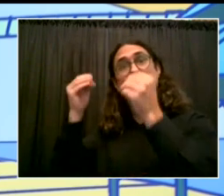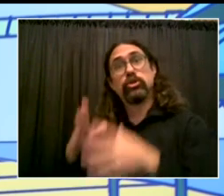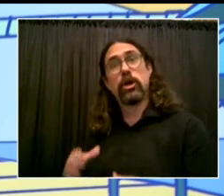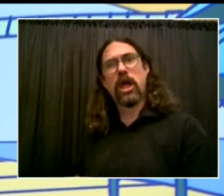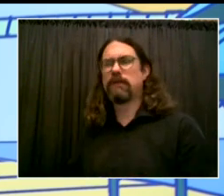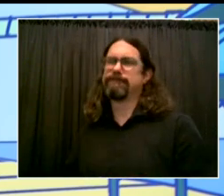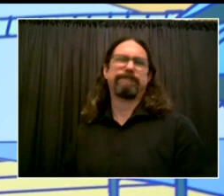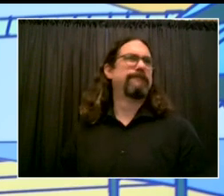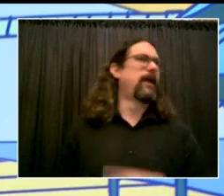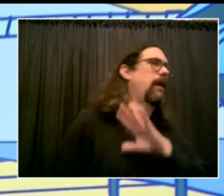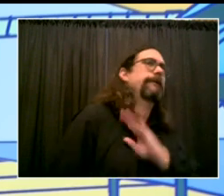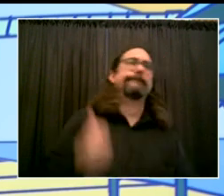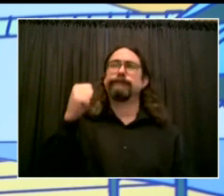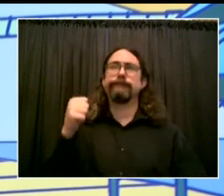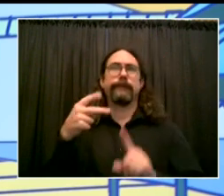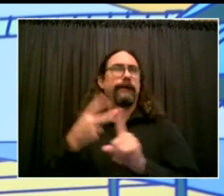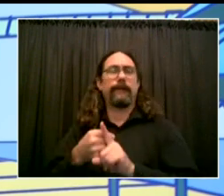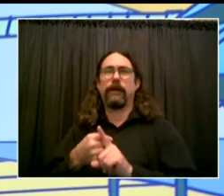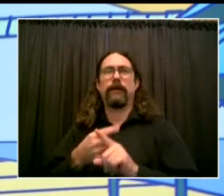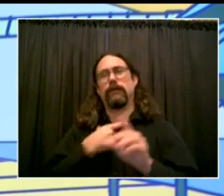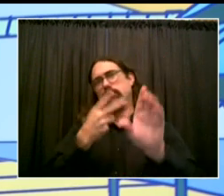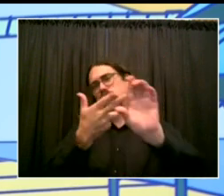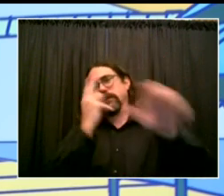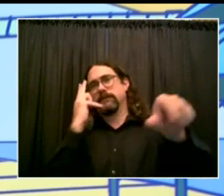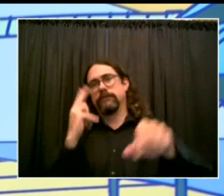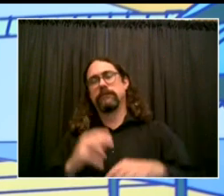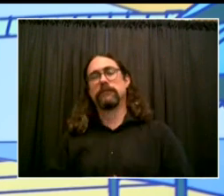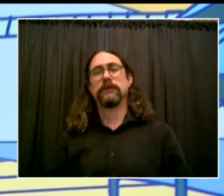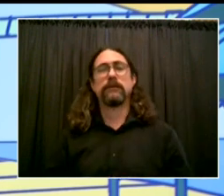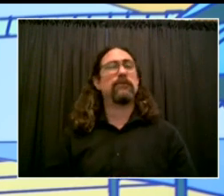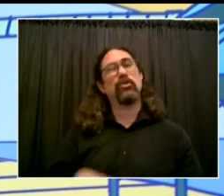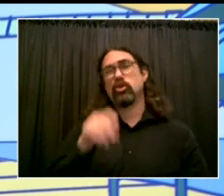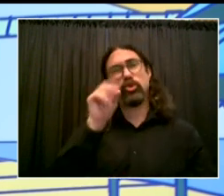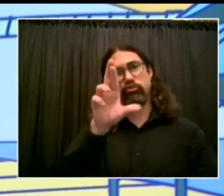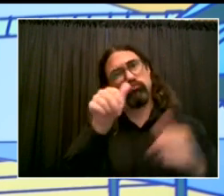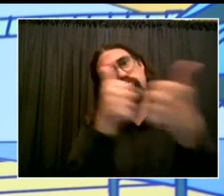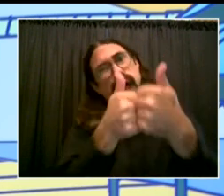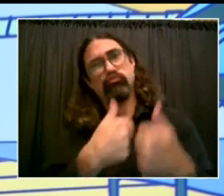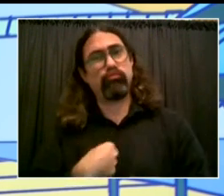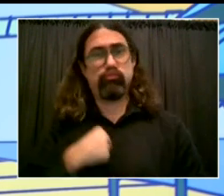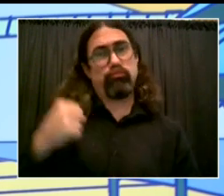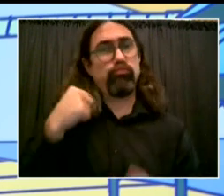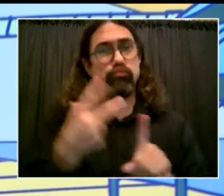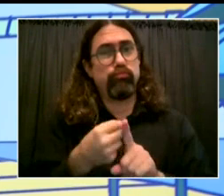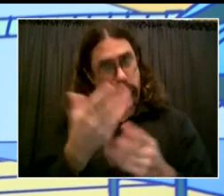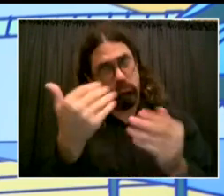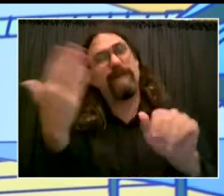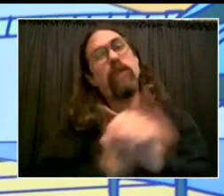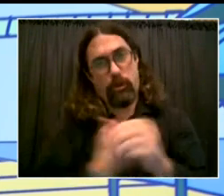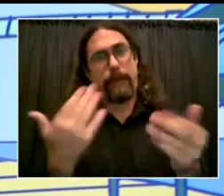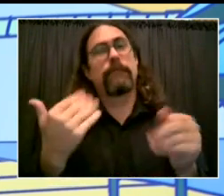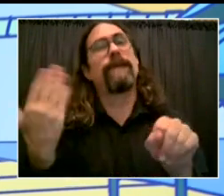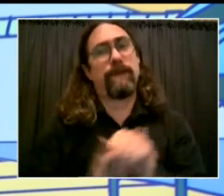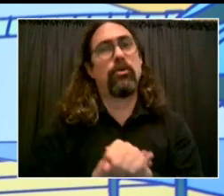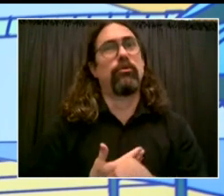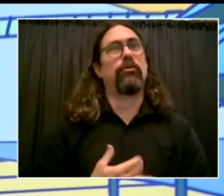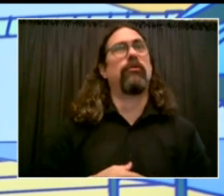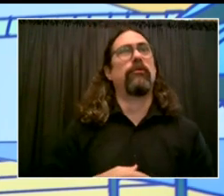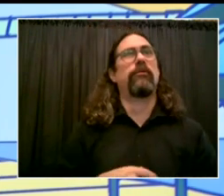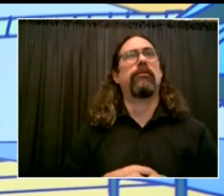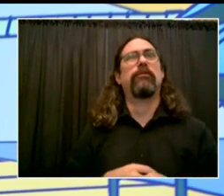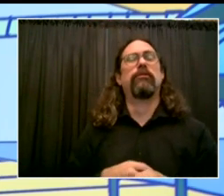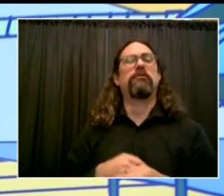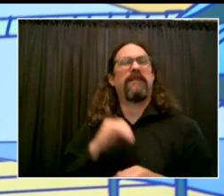many teachers do you expect to lose? And what are your contingency plans for any loss of teachers? And how do you plan to address any